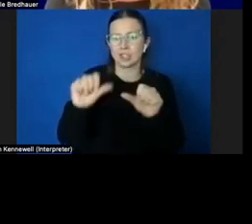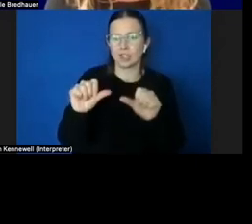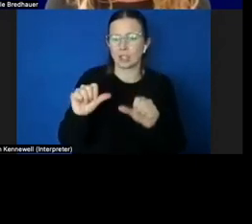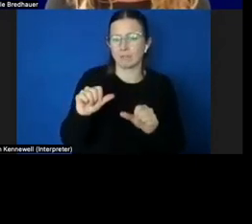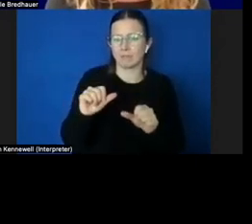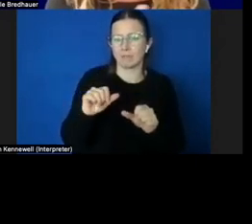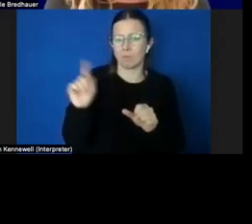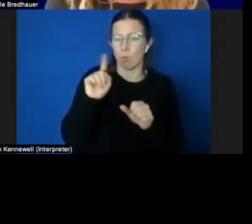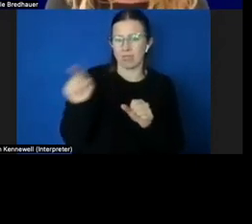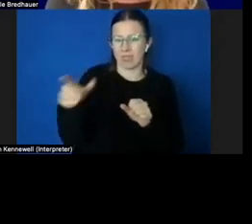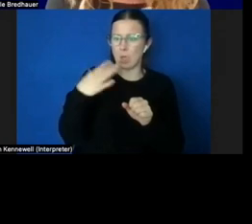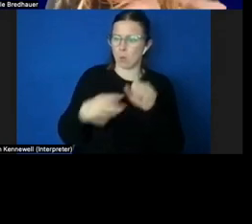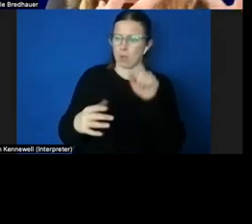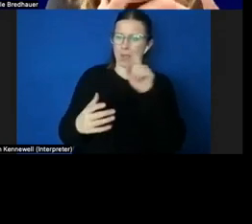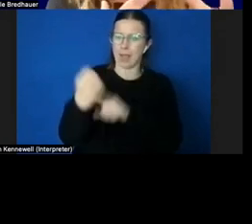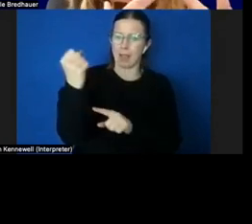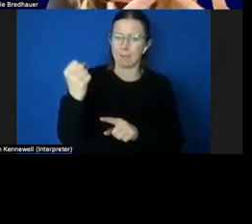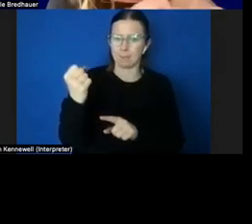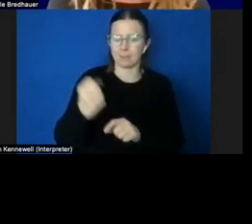outcomes.